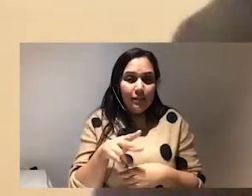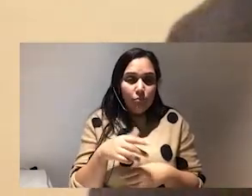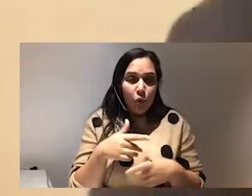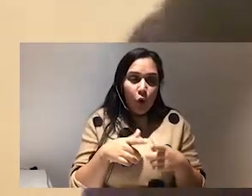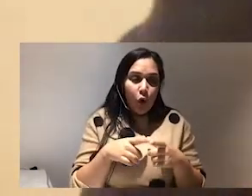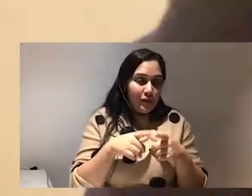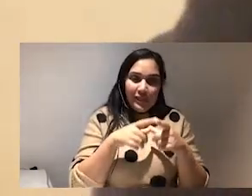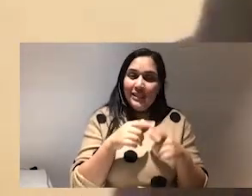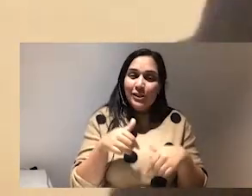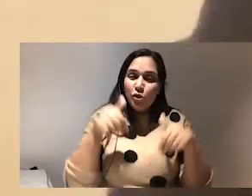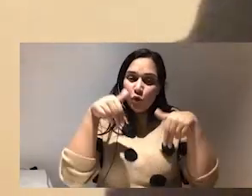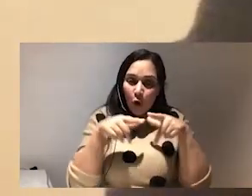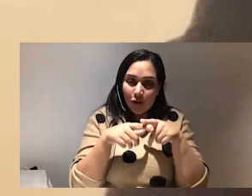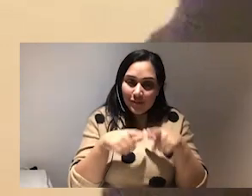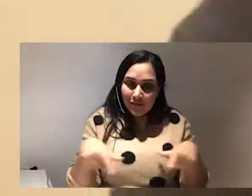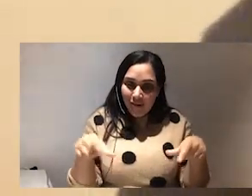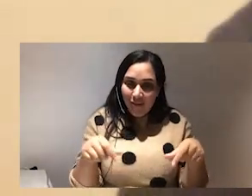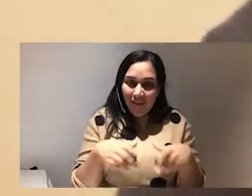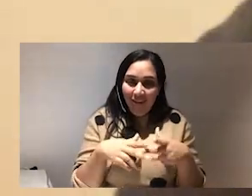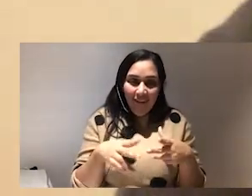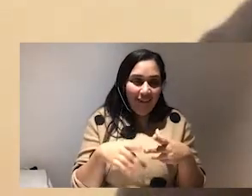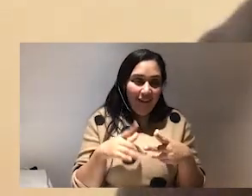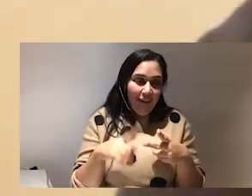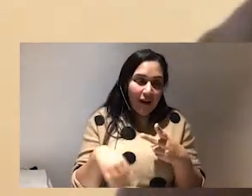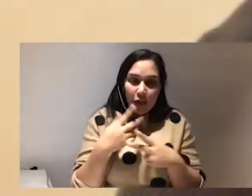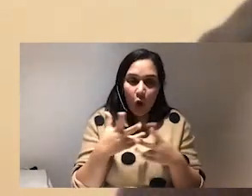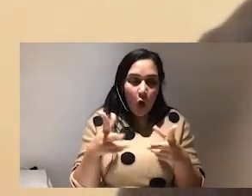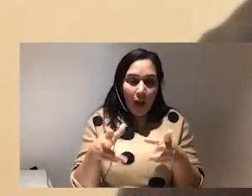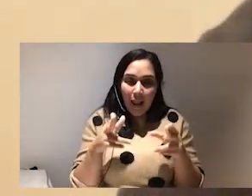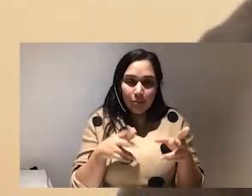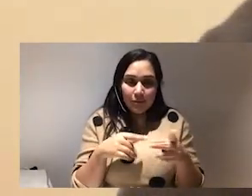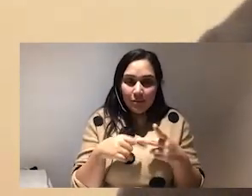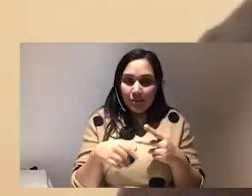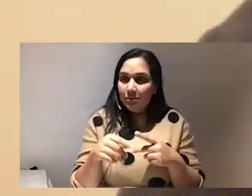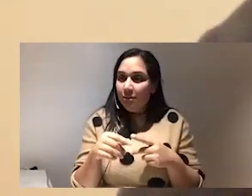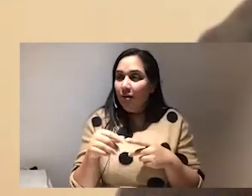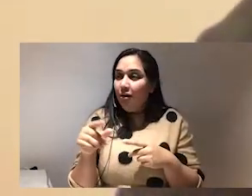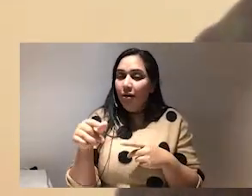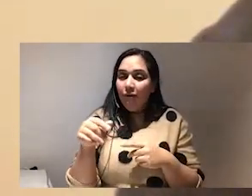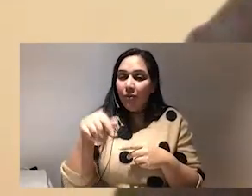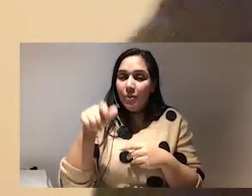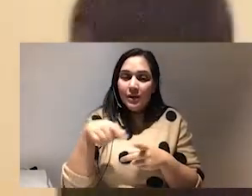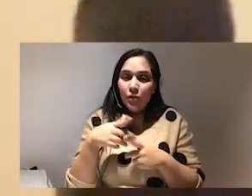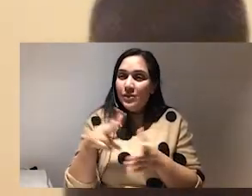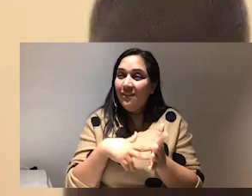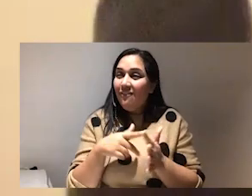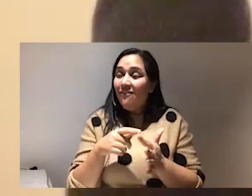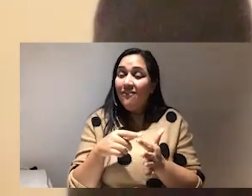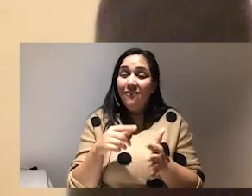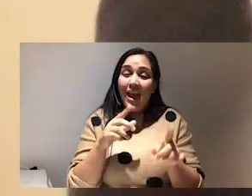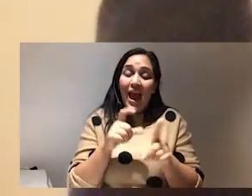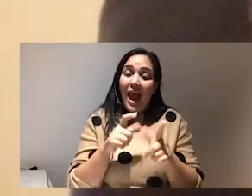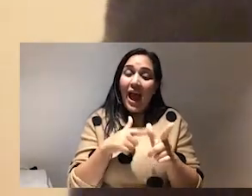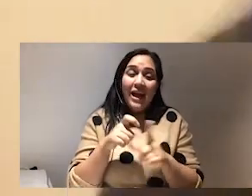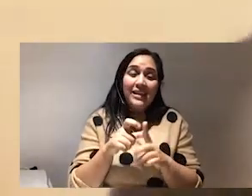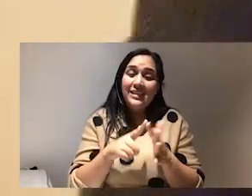page i see loads of clips from my dogs i feel like i'm never gonna be able to see her in vegas because i can never get tickets and so adele if you happen to come